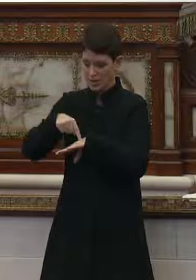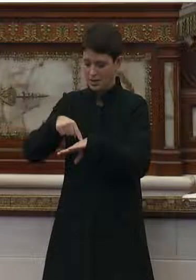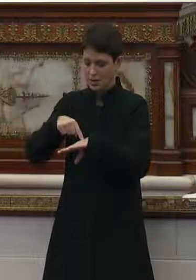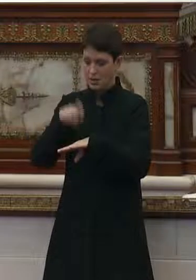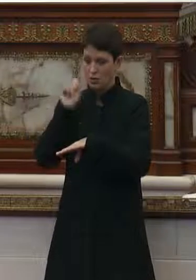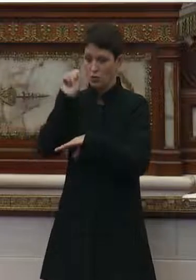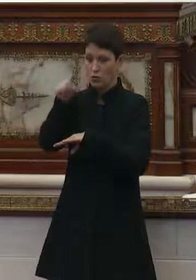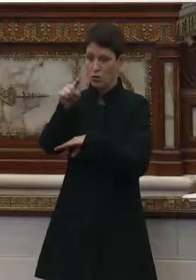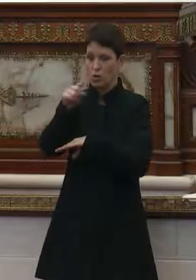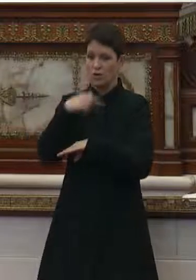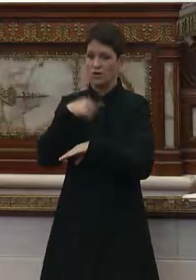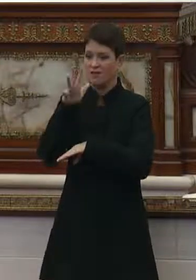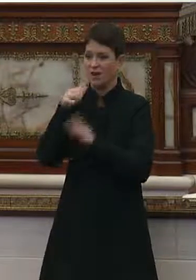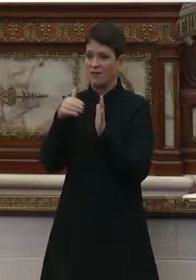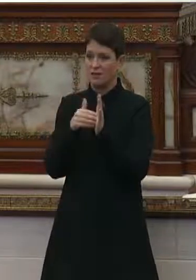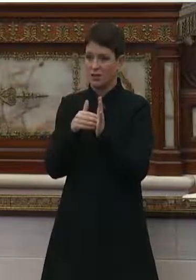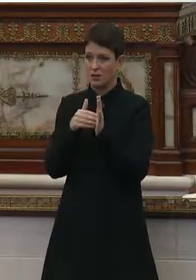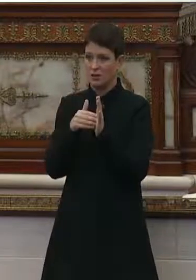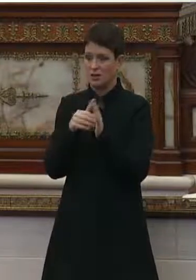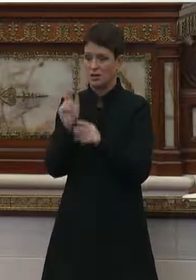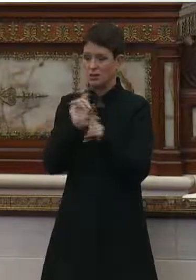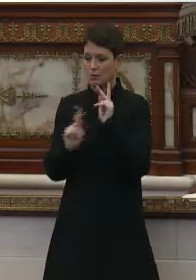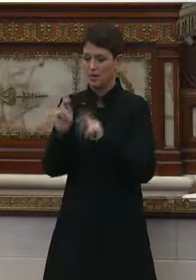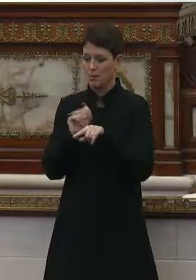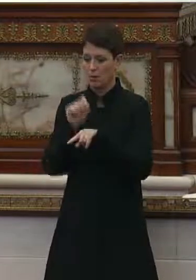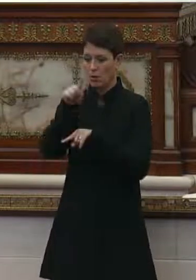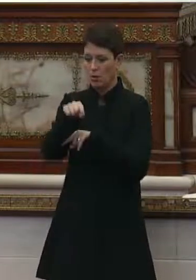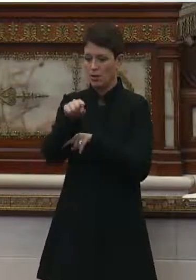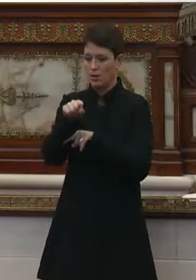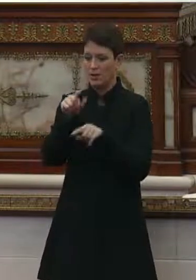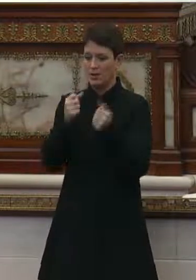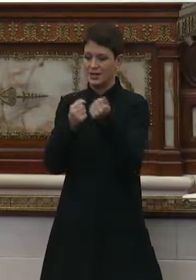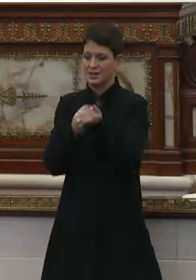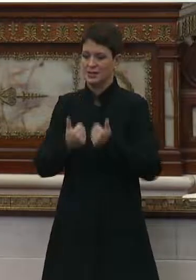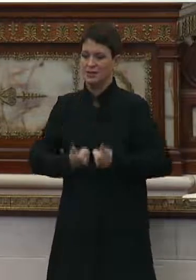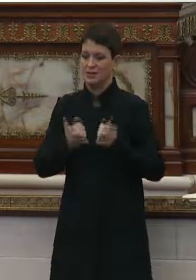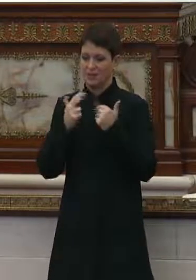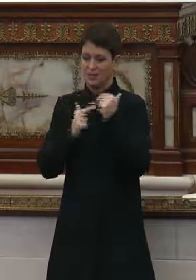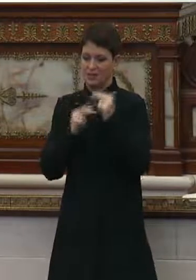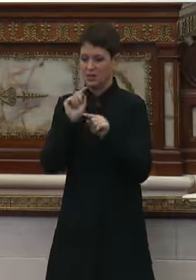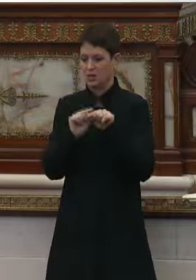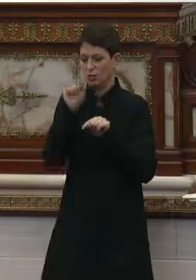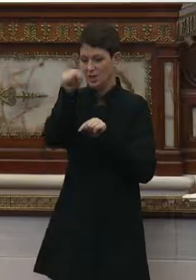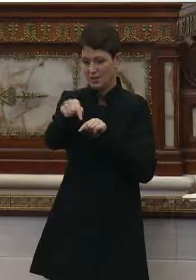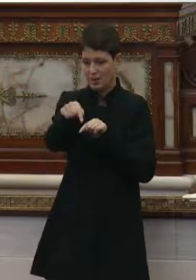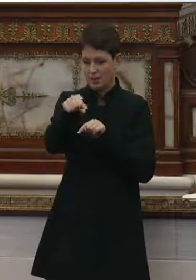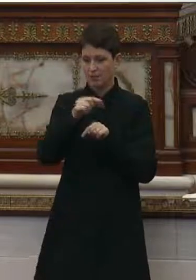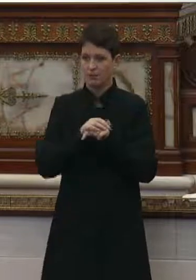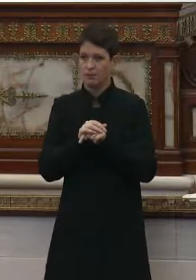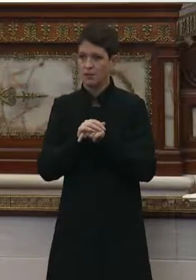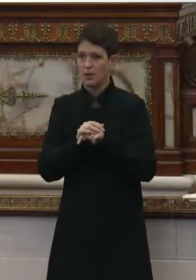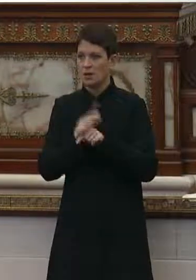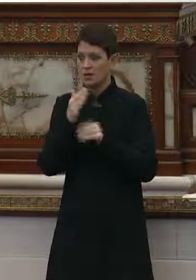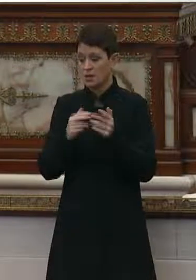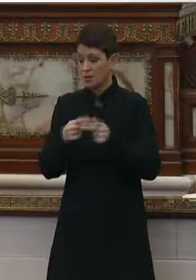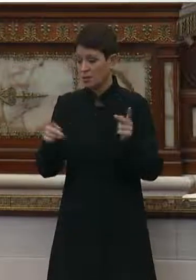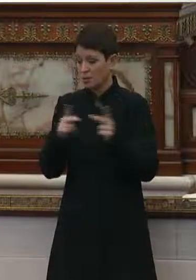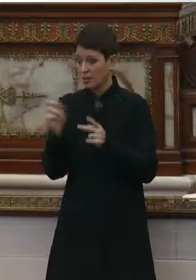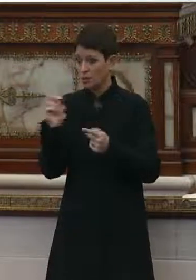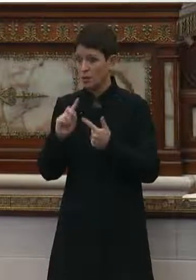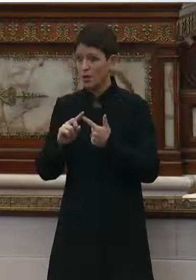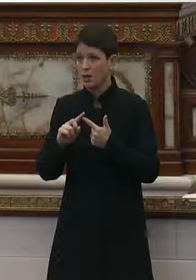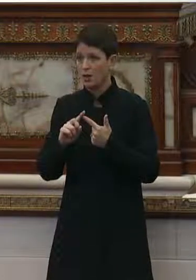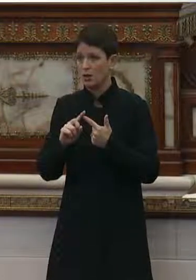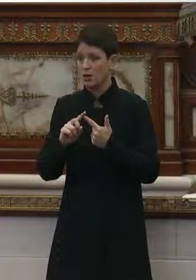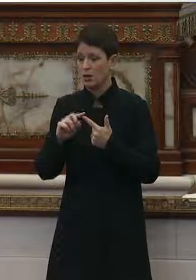you're going to hit 5,000 people in assisted living facilities. Um, some of the places are, uh,